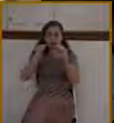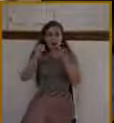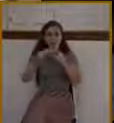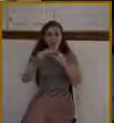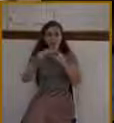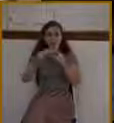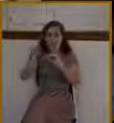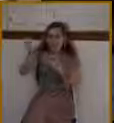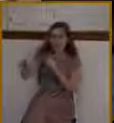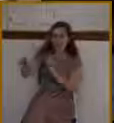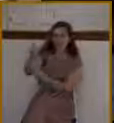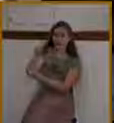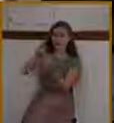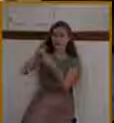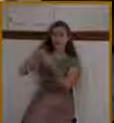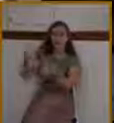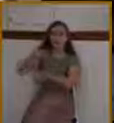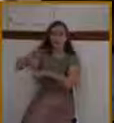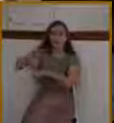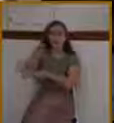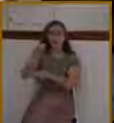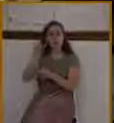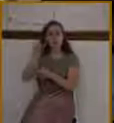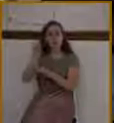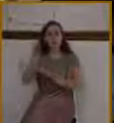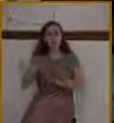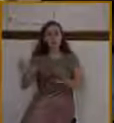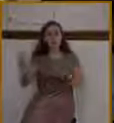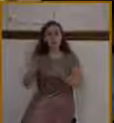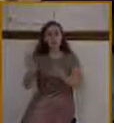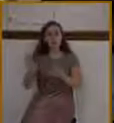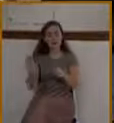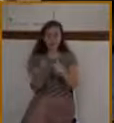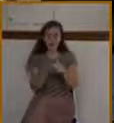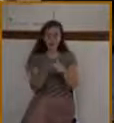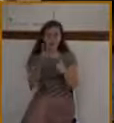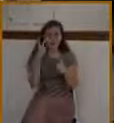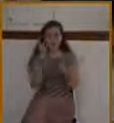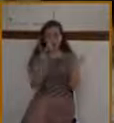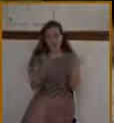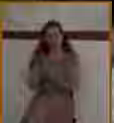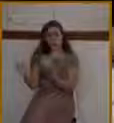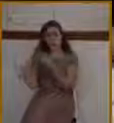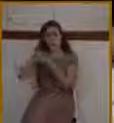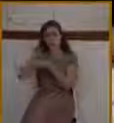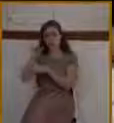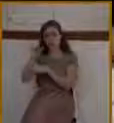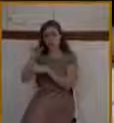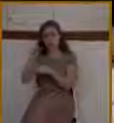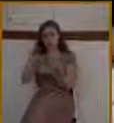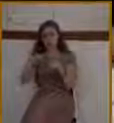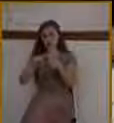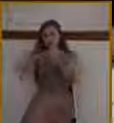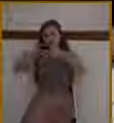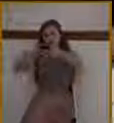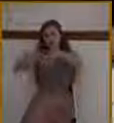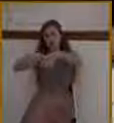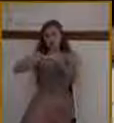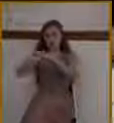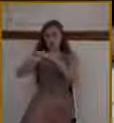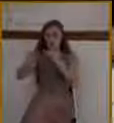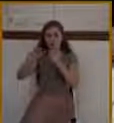Well, why don't you see the third thing here? We see preparation on the Mount of Olives. We see procession into Jerusalem. But then we see